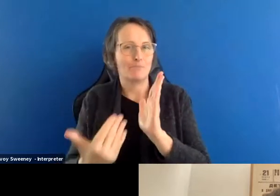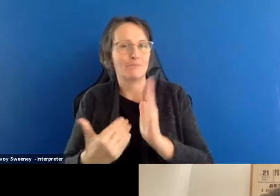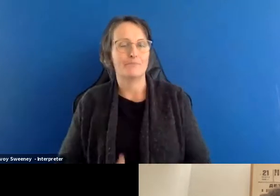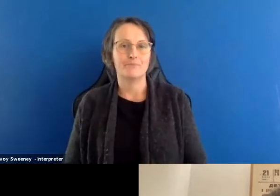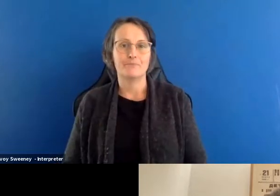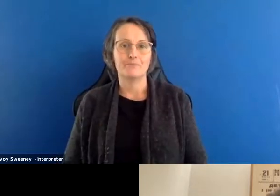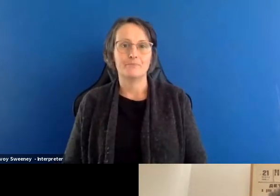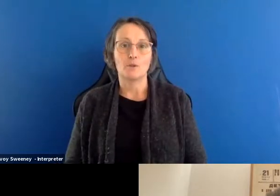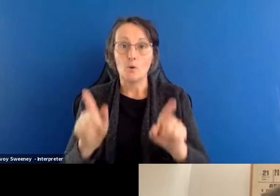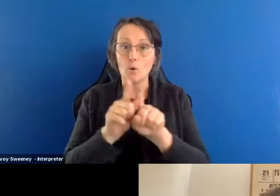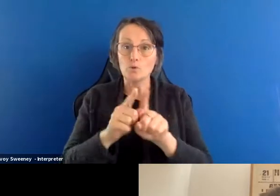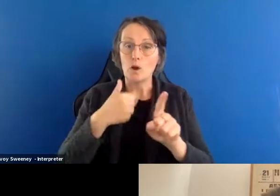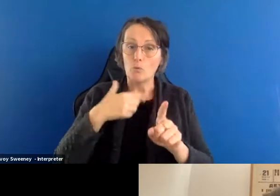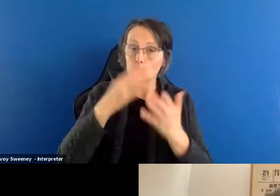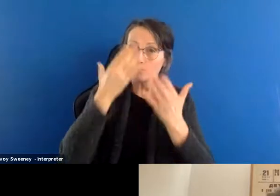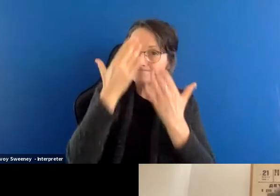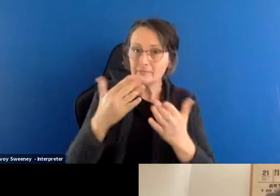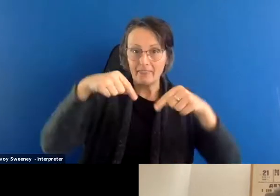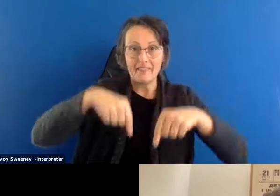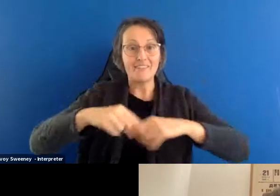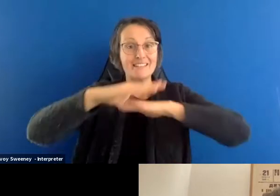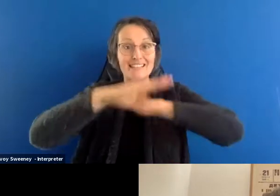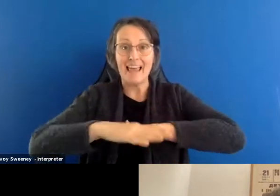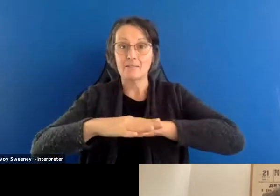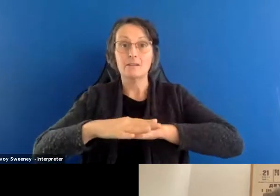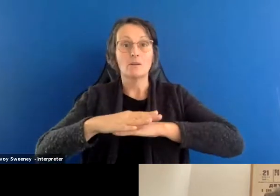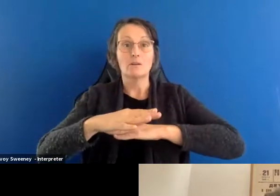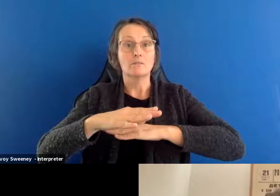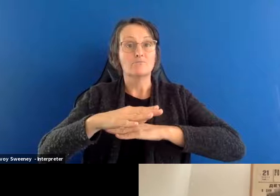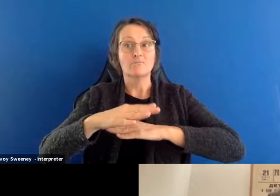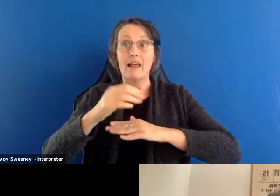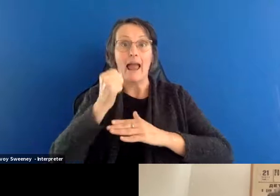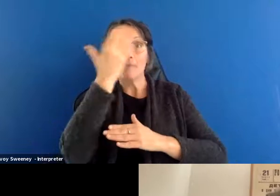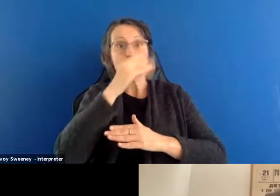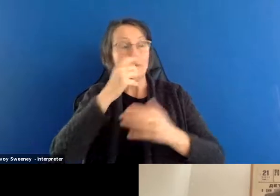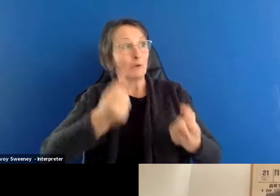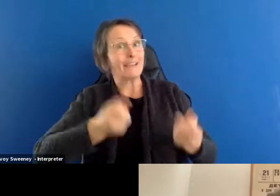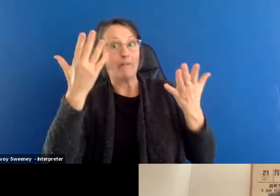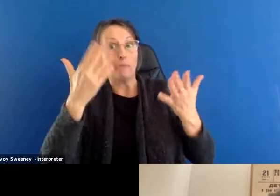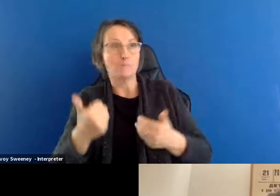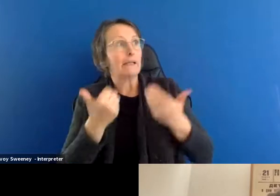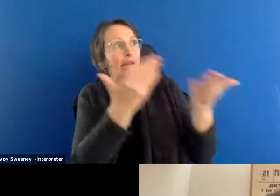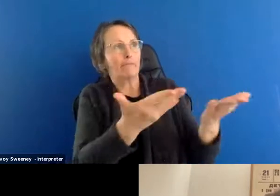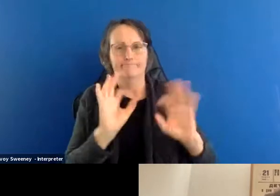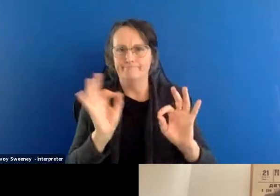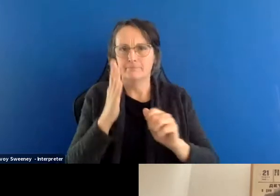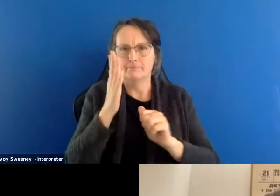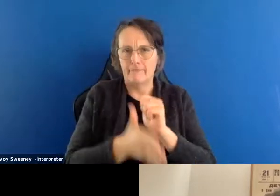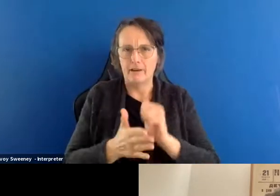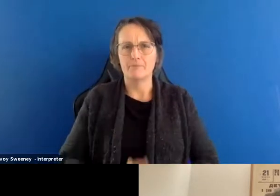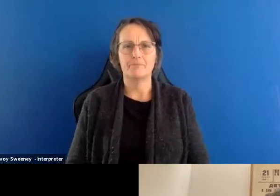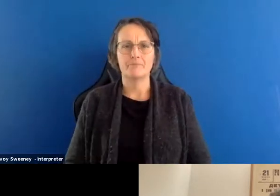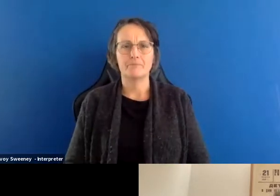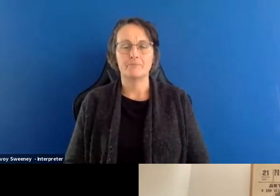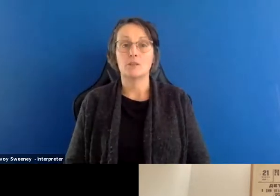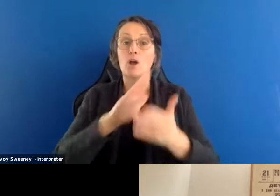And I would also like to acknowledge that this land was never ceded. We are situated just south of Nipaluna, Hobart,